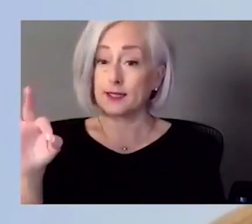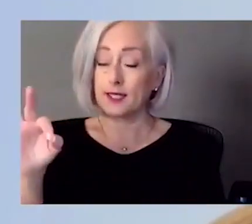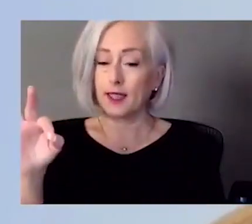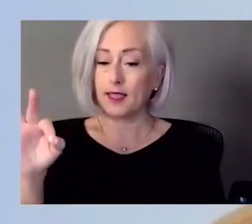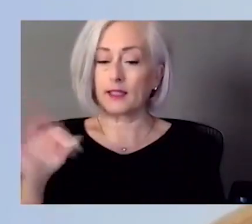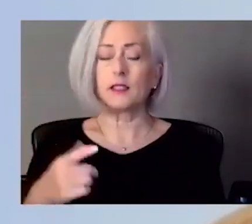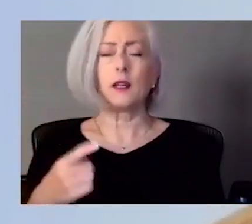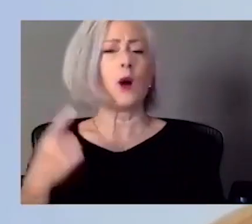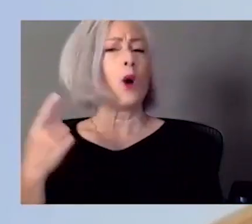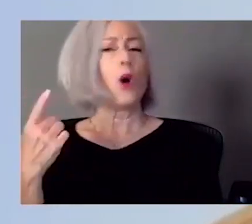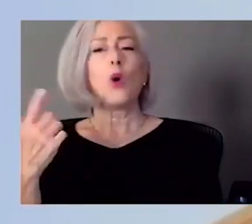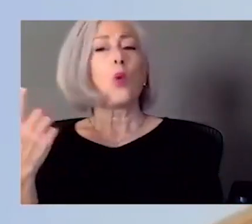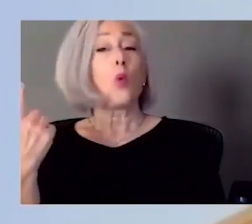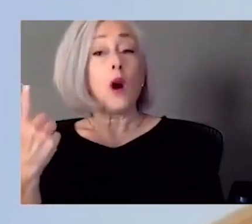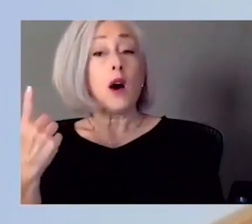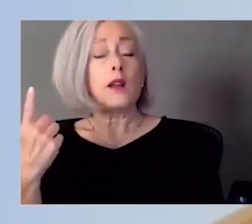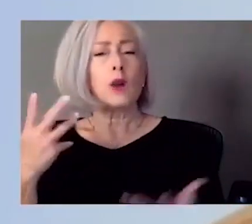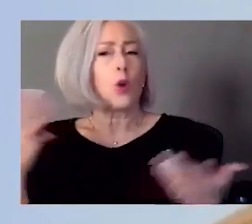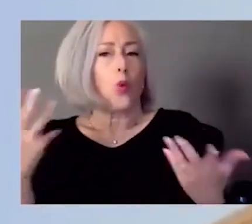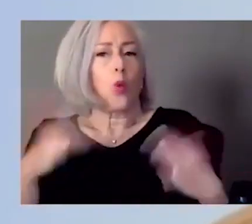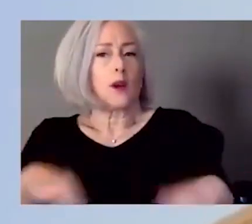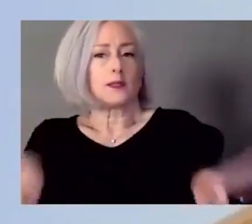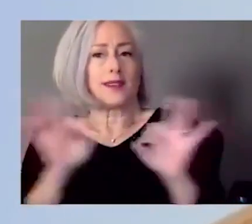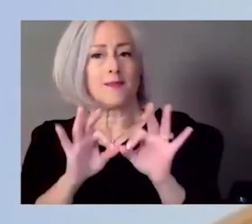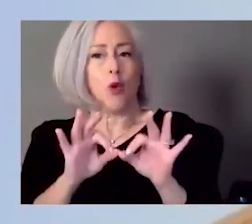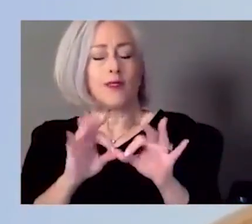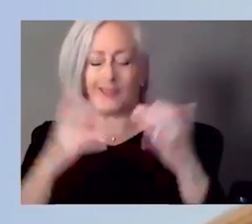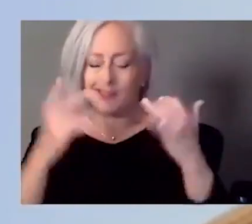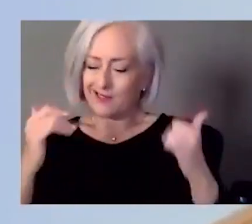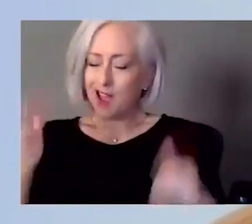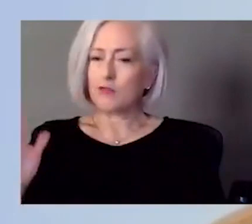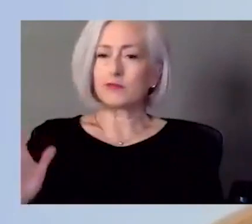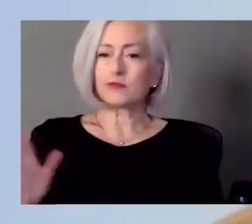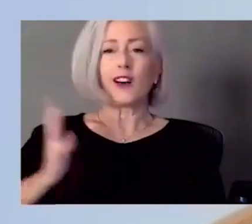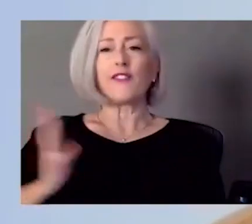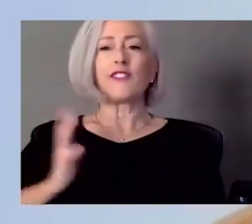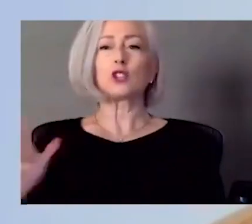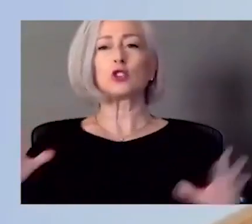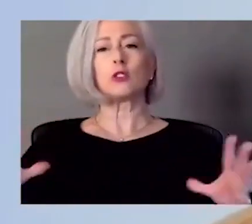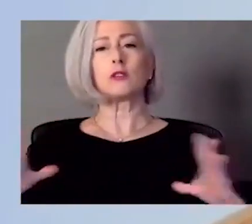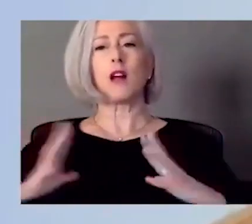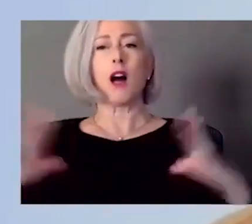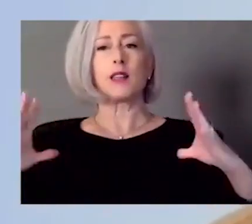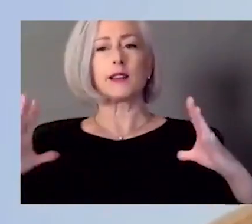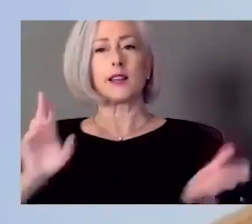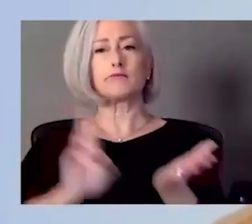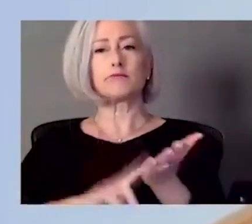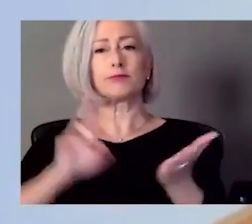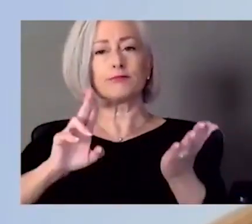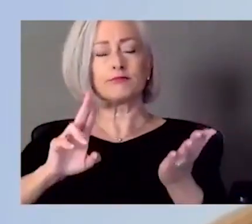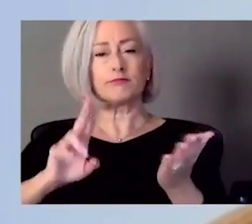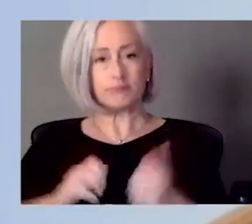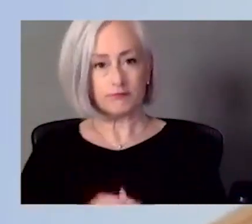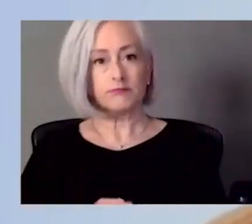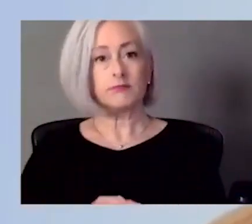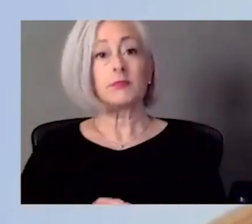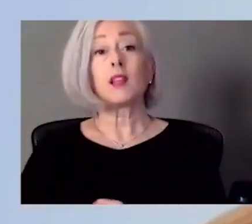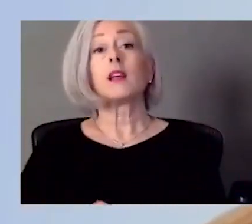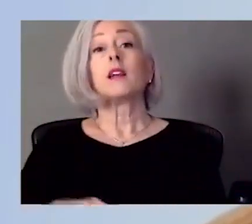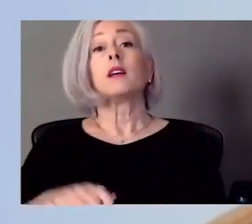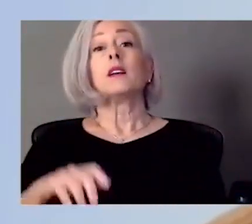one is the fact that it is now officially a federal holiday. And that federal holiday passed with